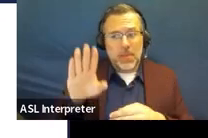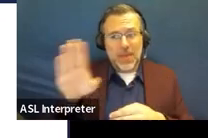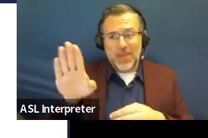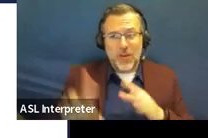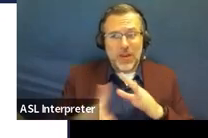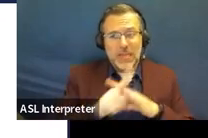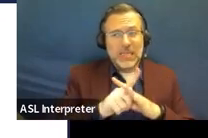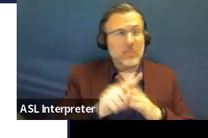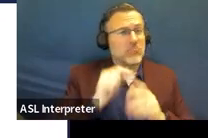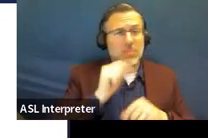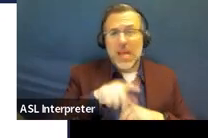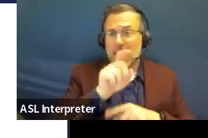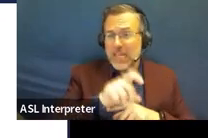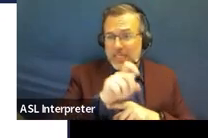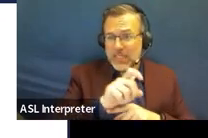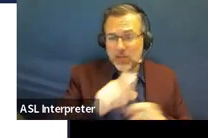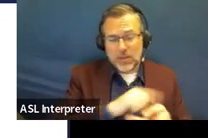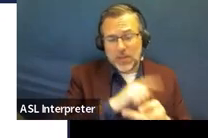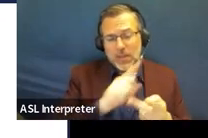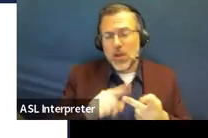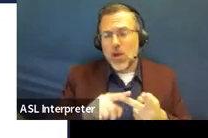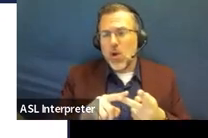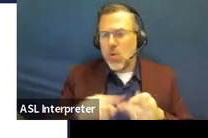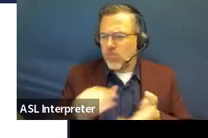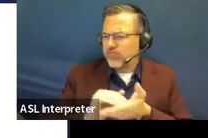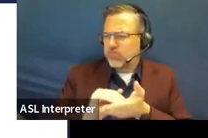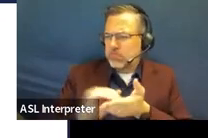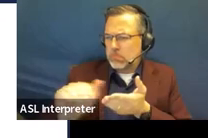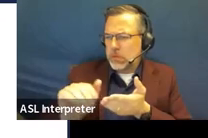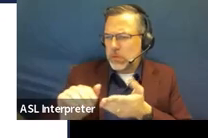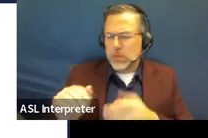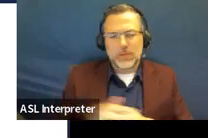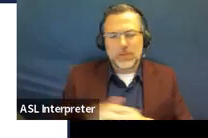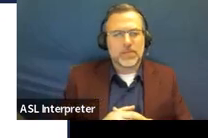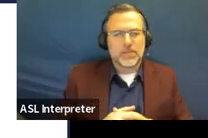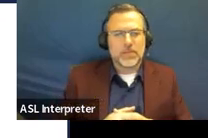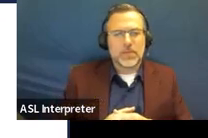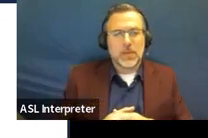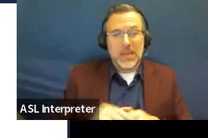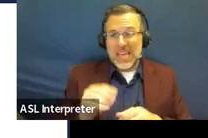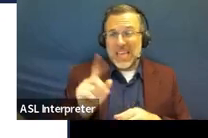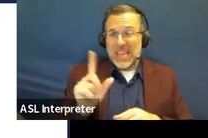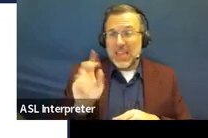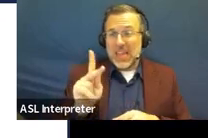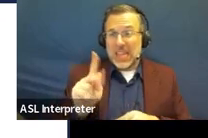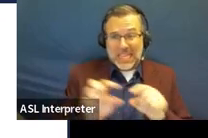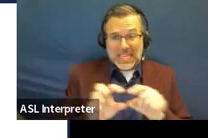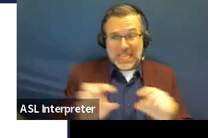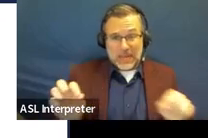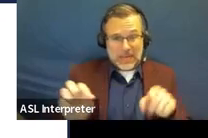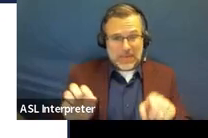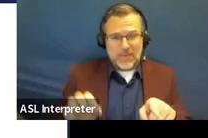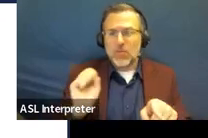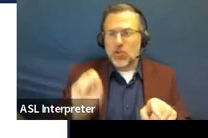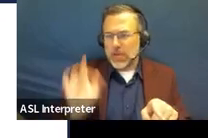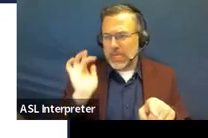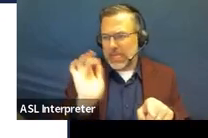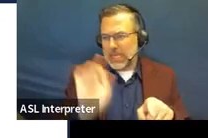excusal. And down at the bottom under the forms, I linked where you can get both of these excusals.